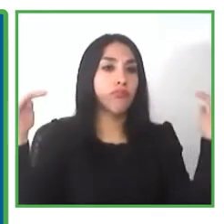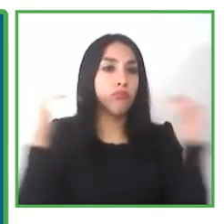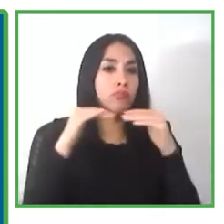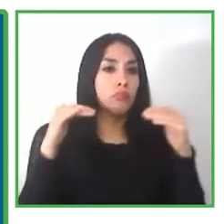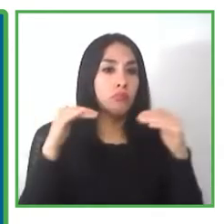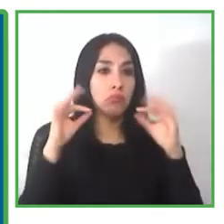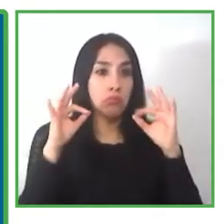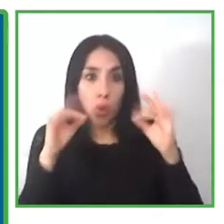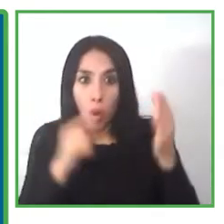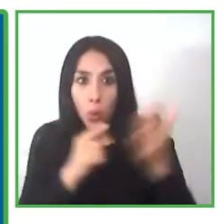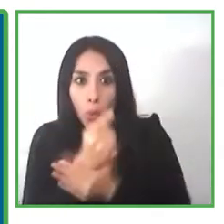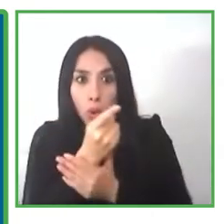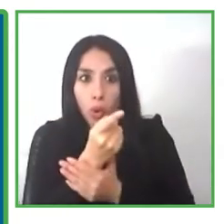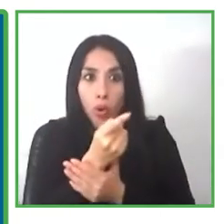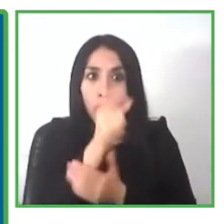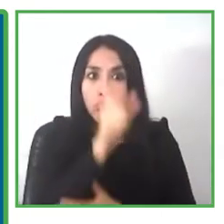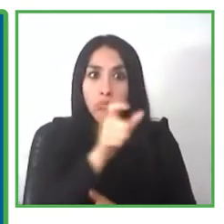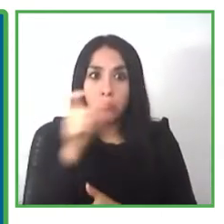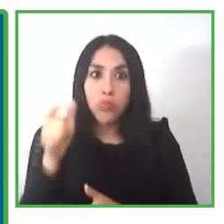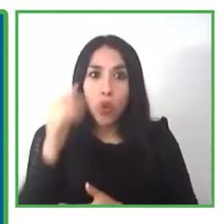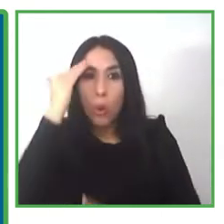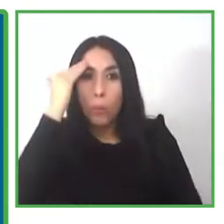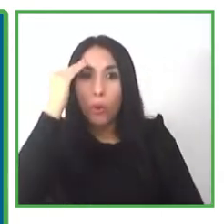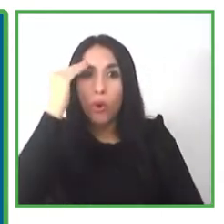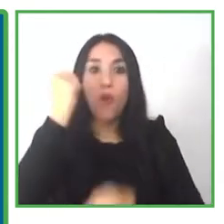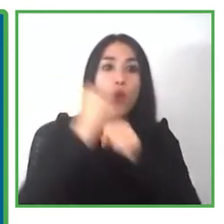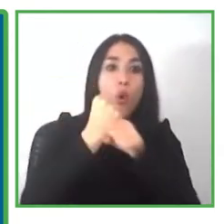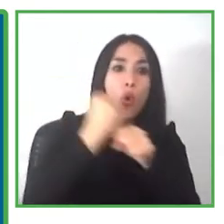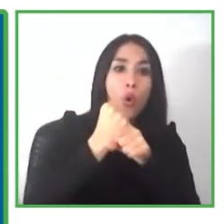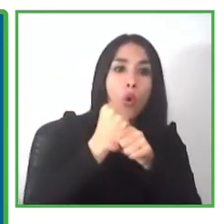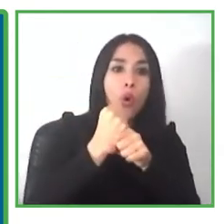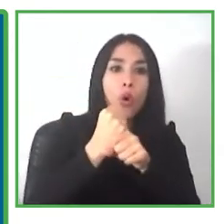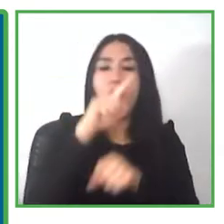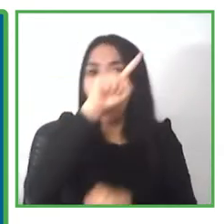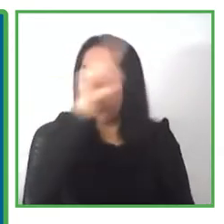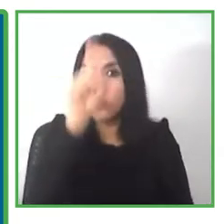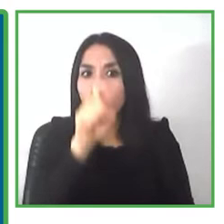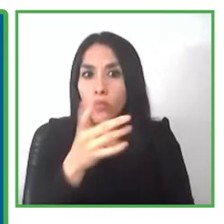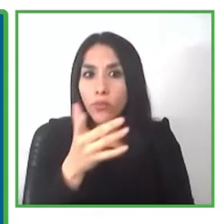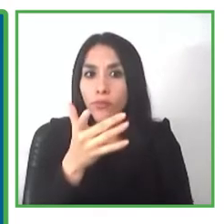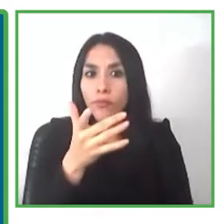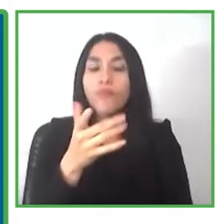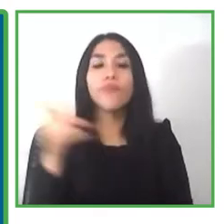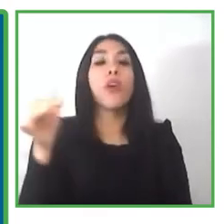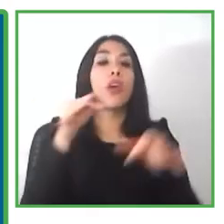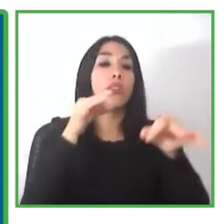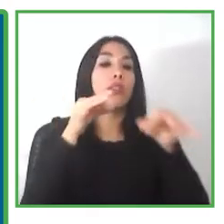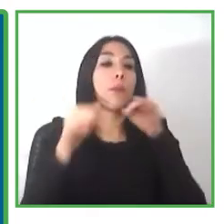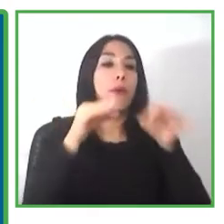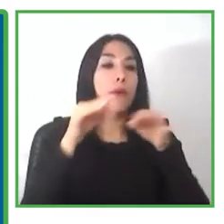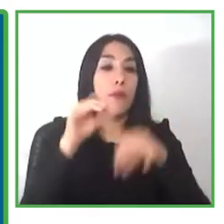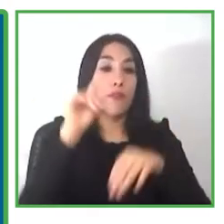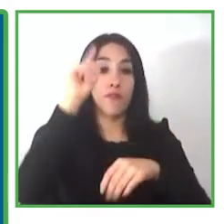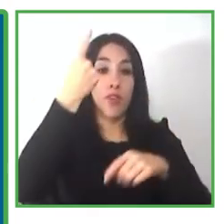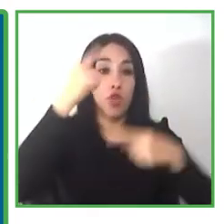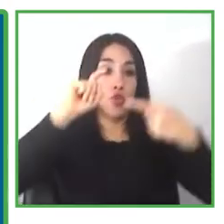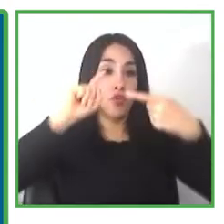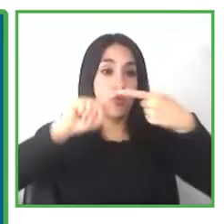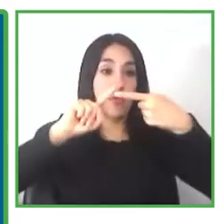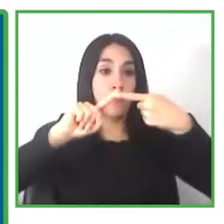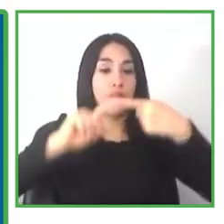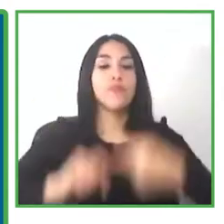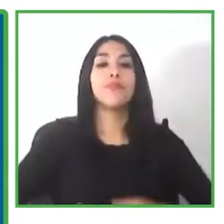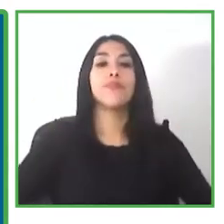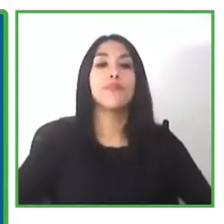of people with disabilities in in the workplace first of all i think that we should